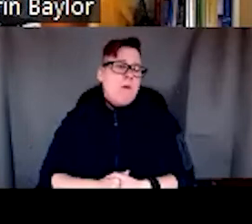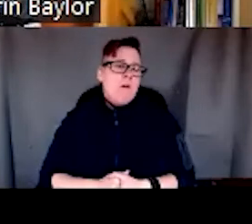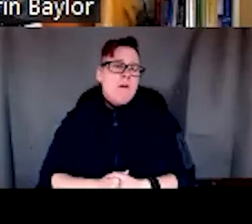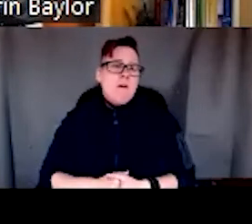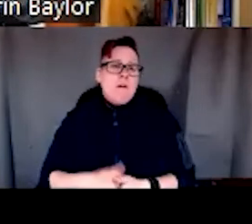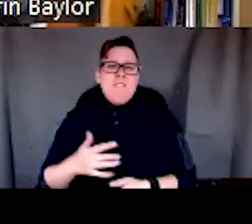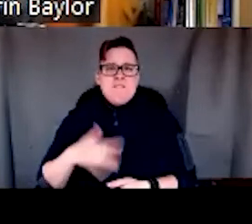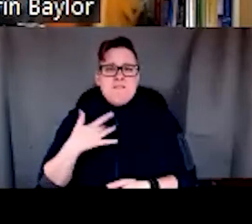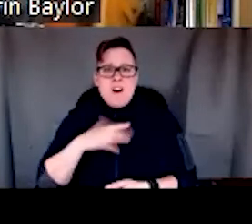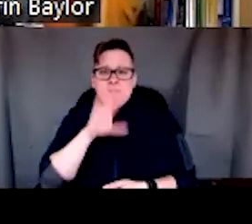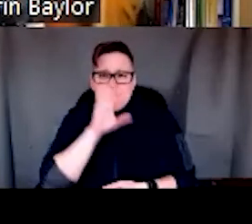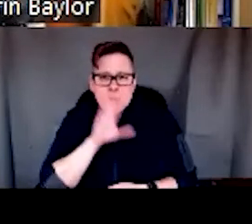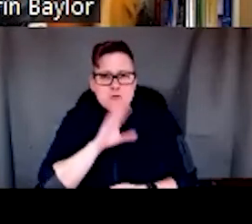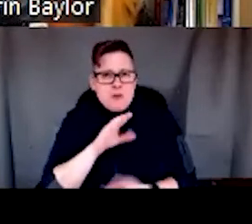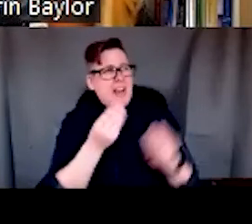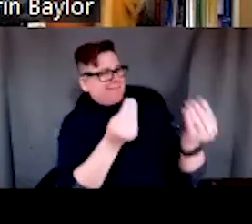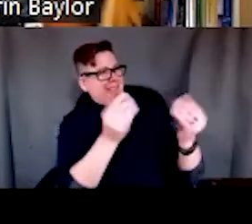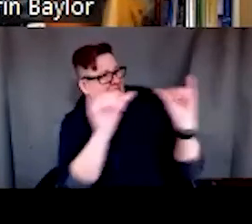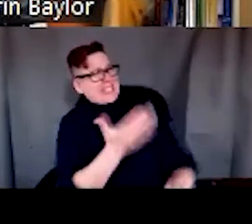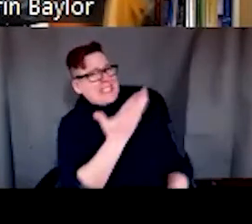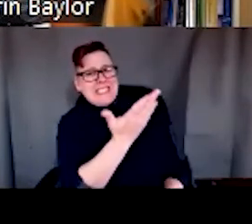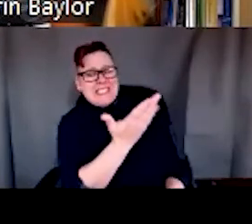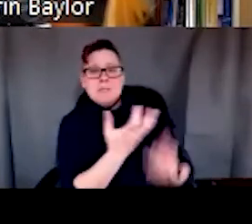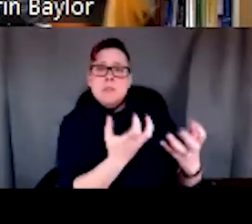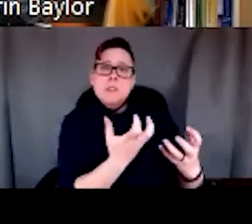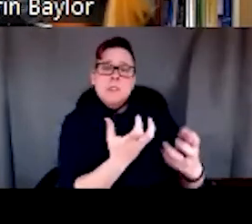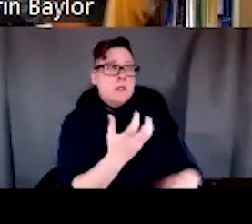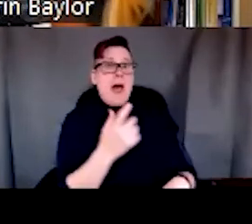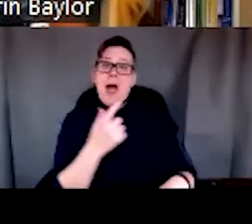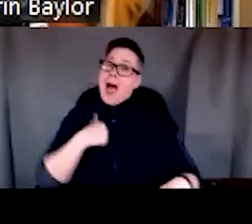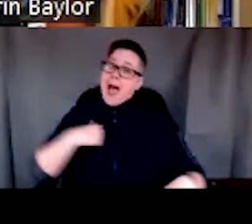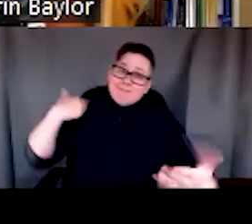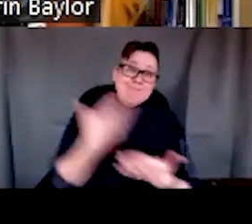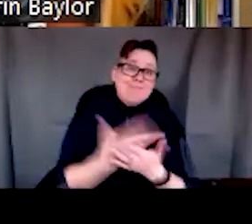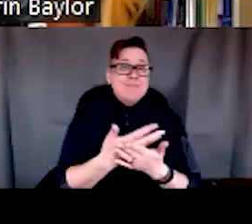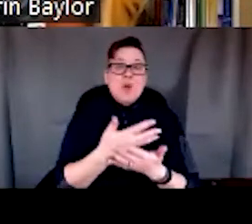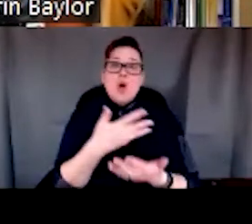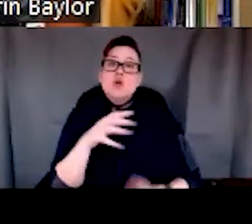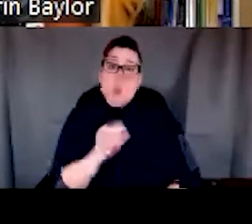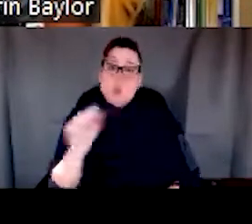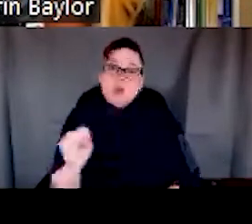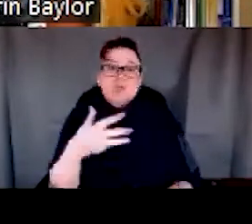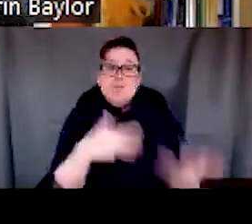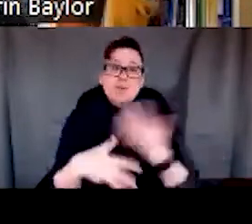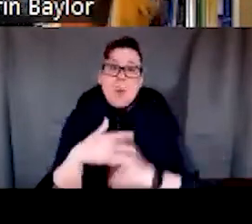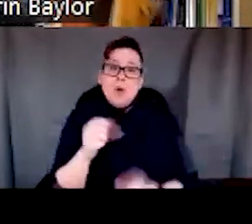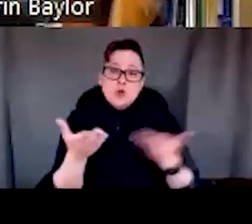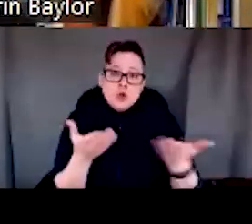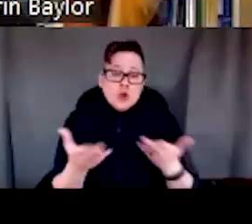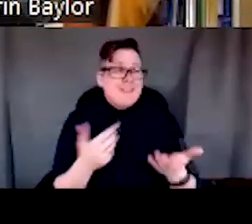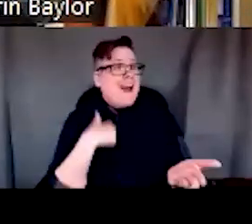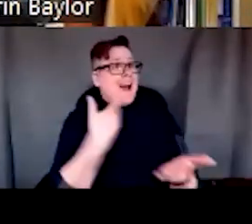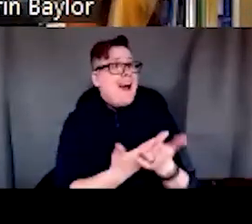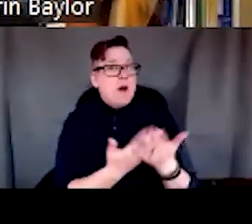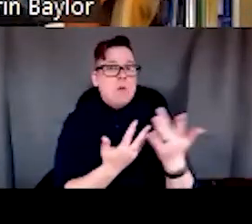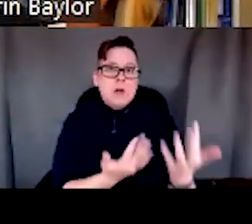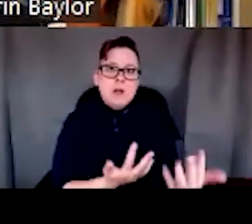frustrated at the system. Um, they could arrive at social services and, and have to wait for